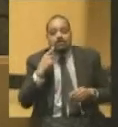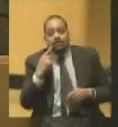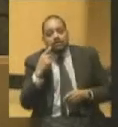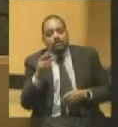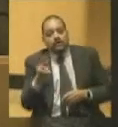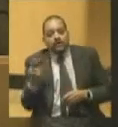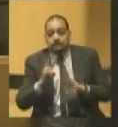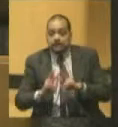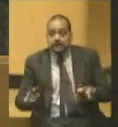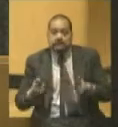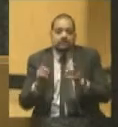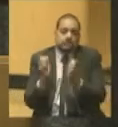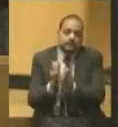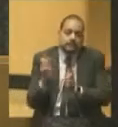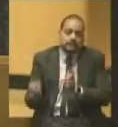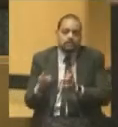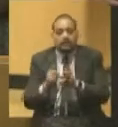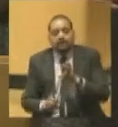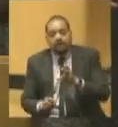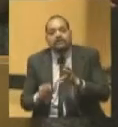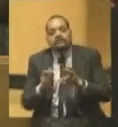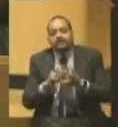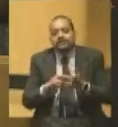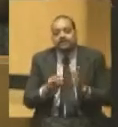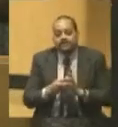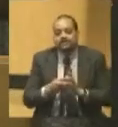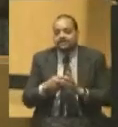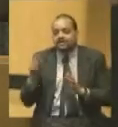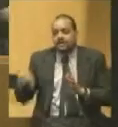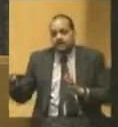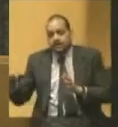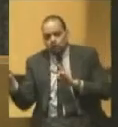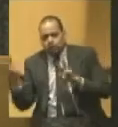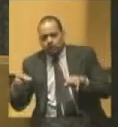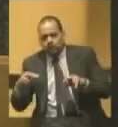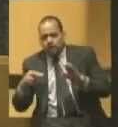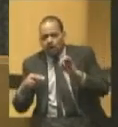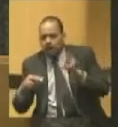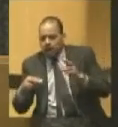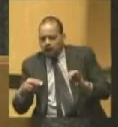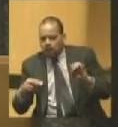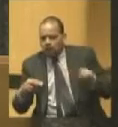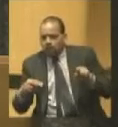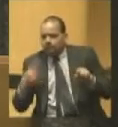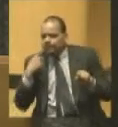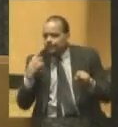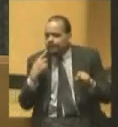arrest. And they looked at Ohio and what a splendid example Ohio had presented. And so Pennsylvania